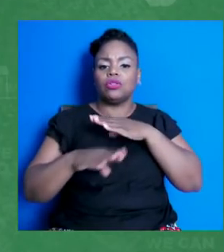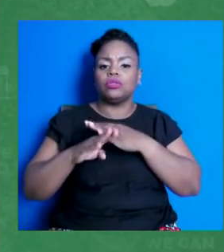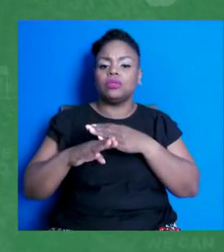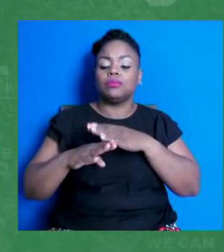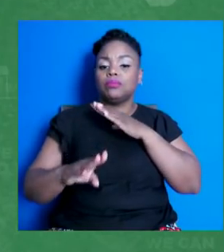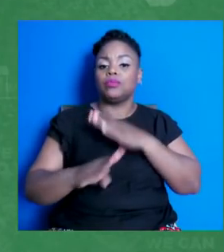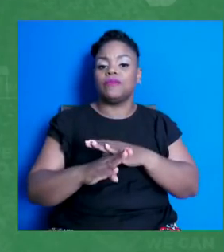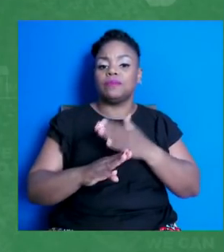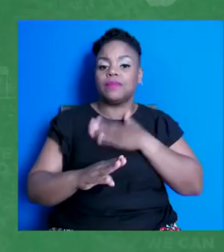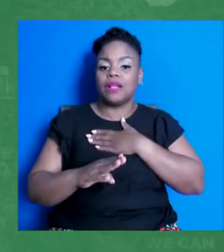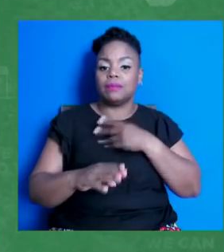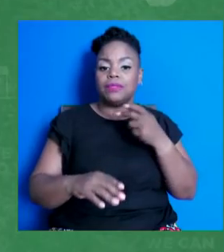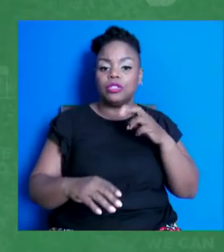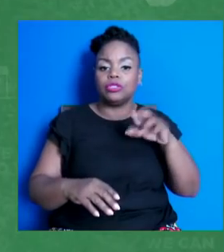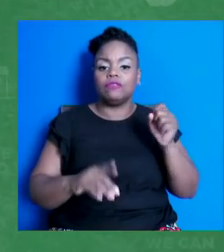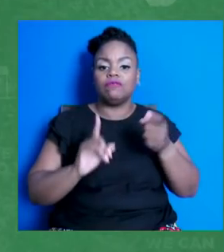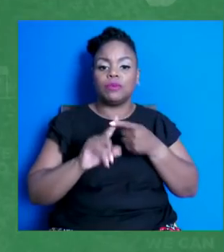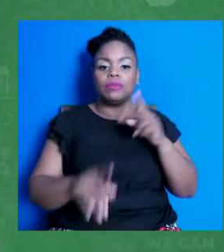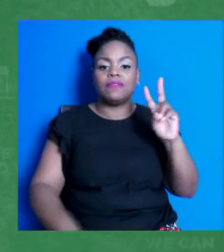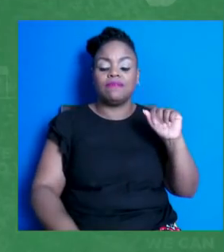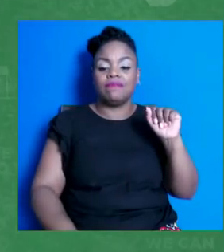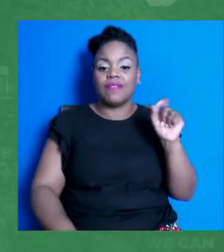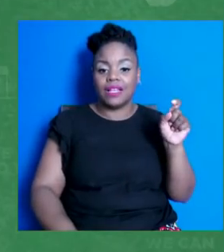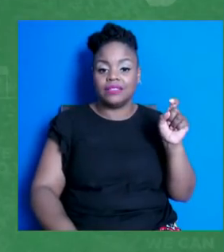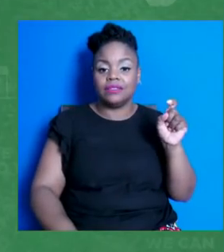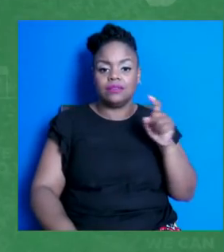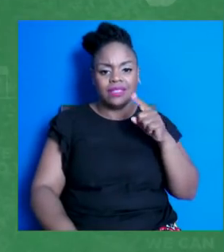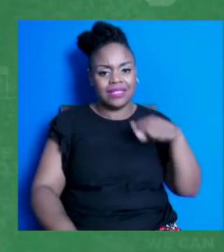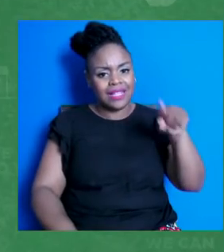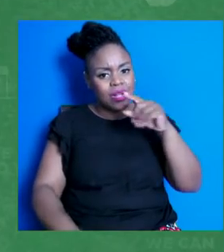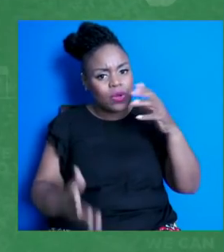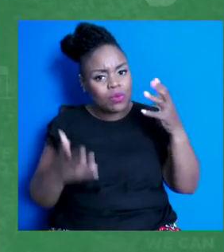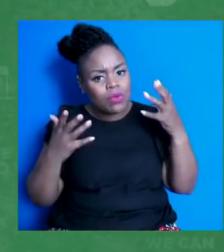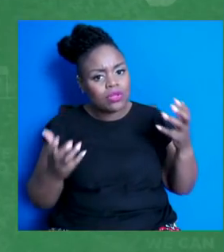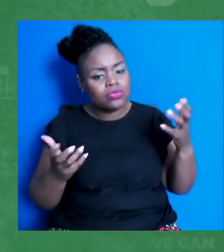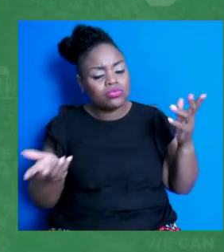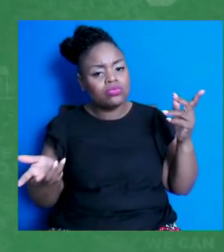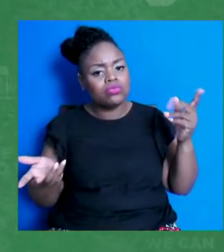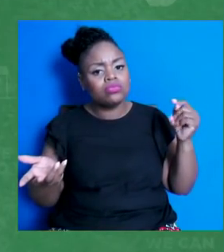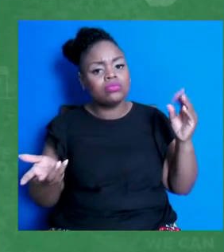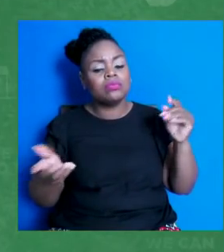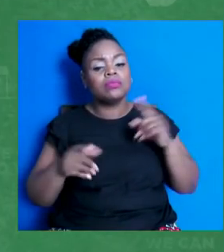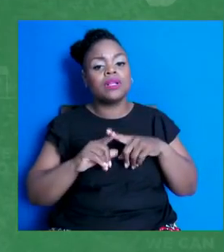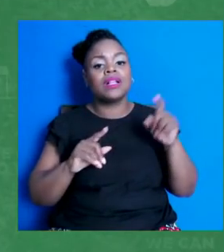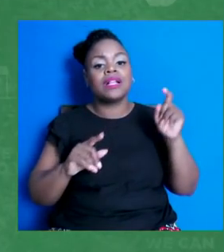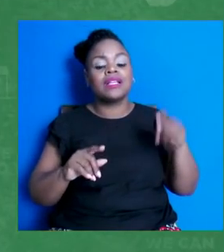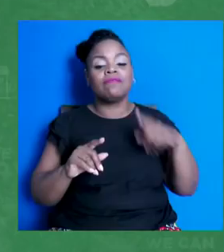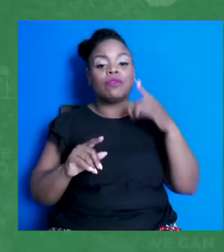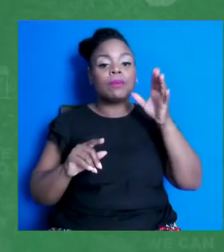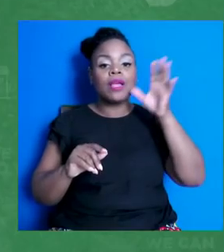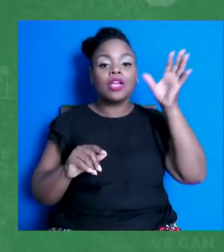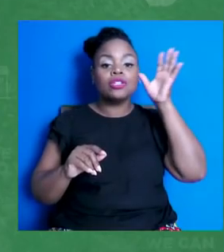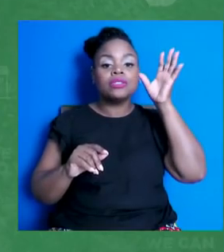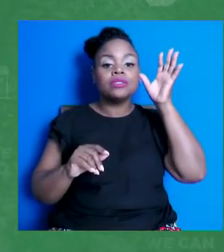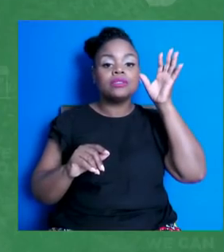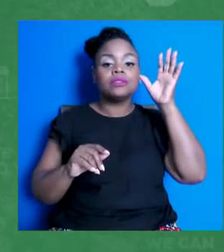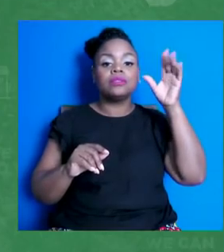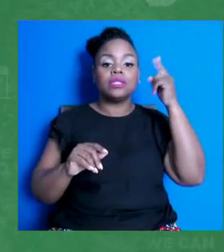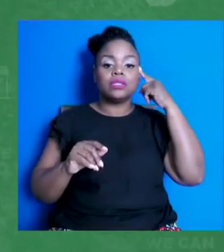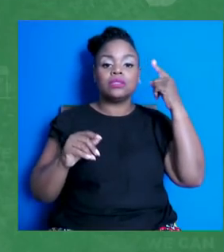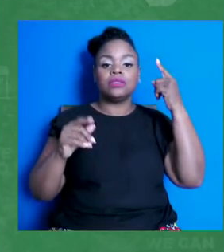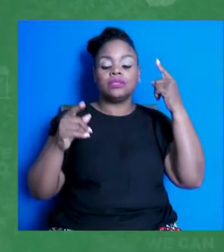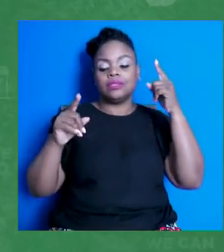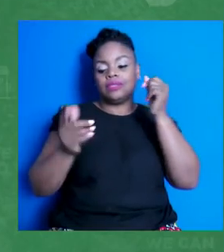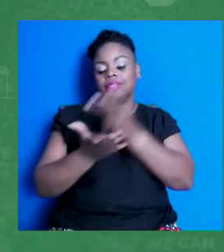And so I think, namely, it's really a need for parental consent, as well as accurate, accessible information and resources. And so I think